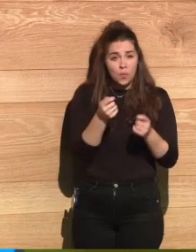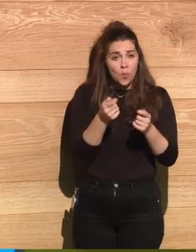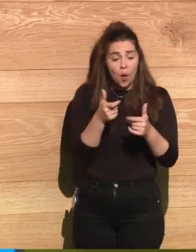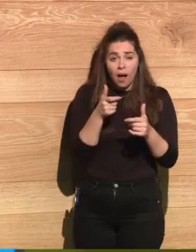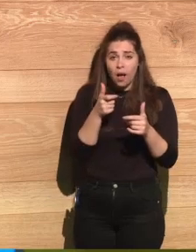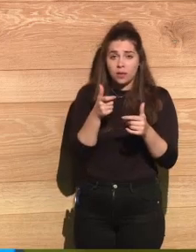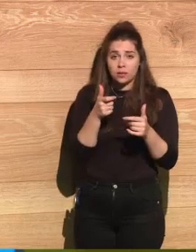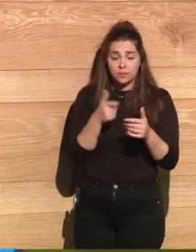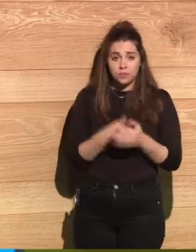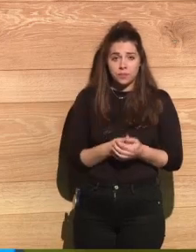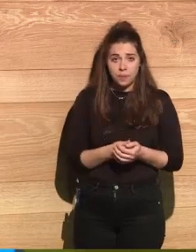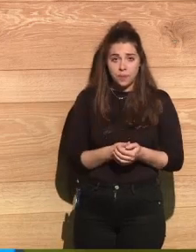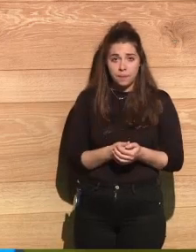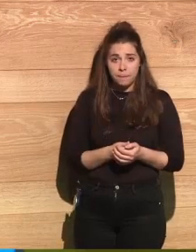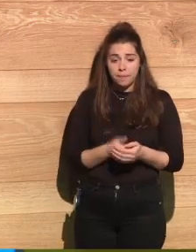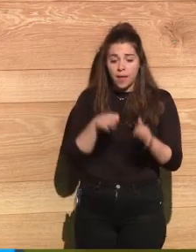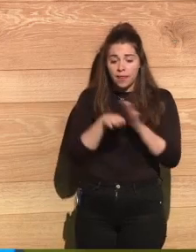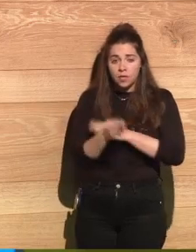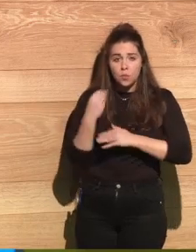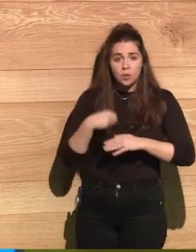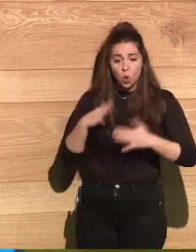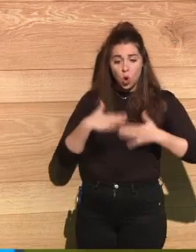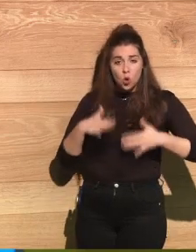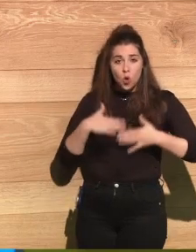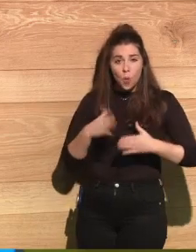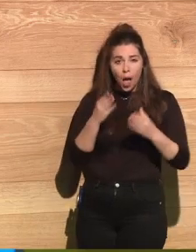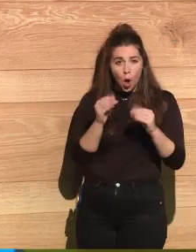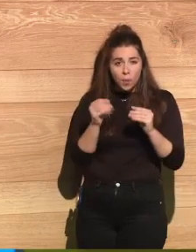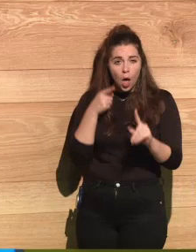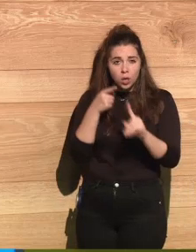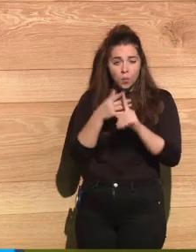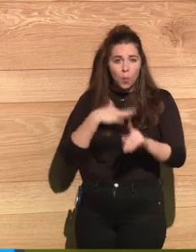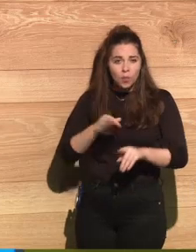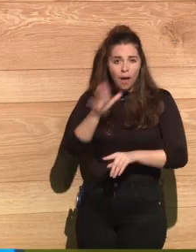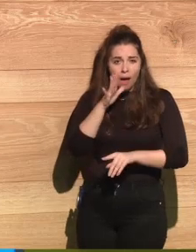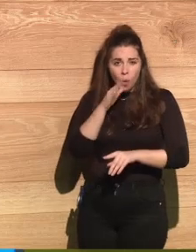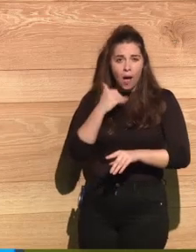That was a level of so-called rescue operation.